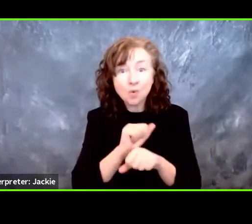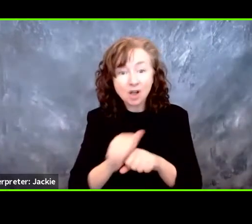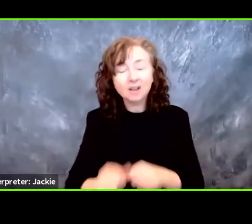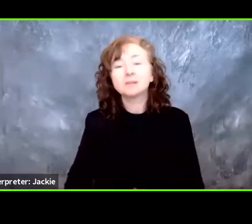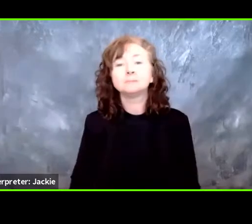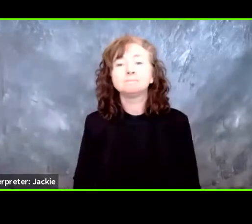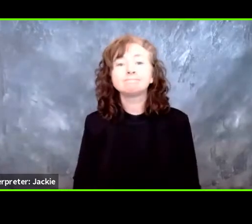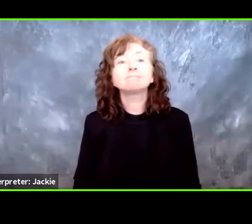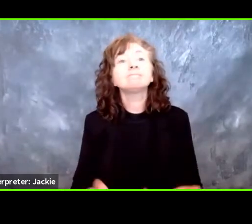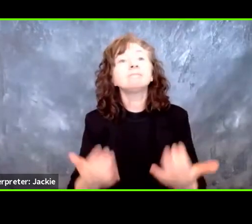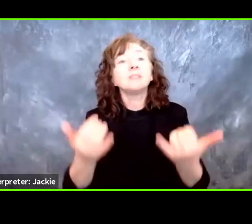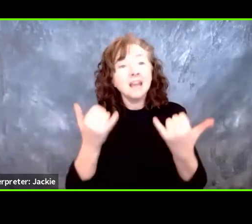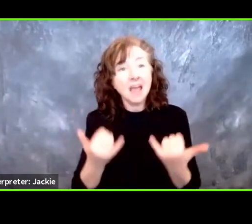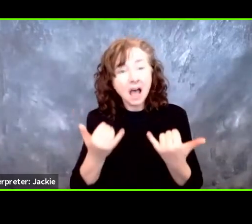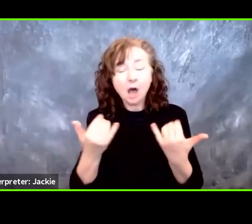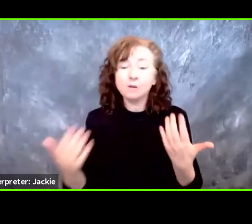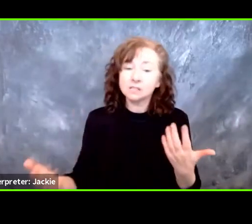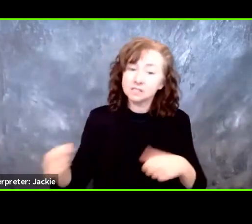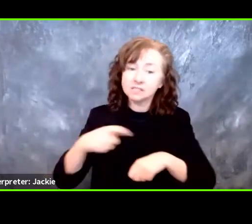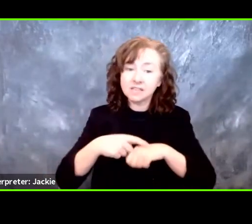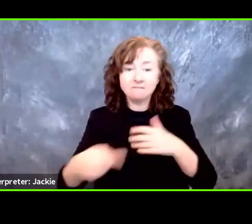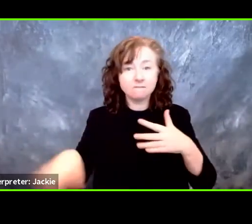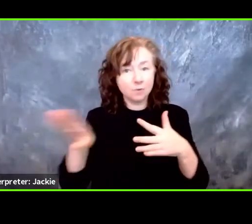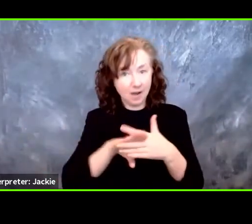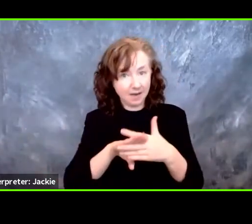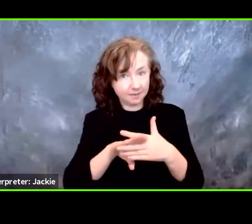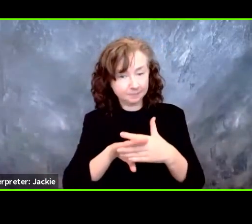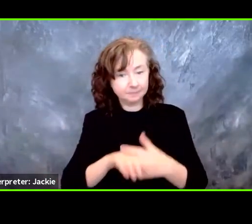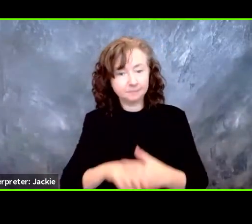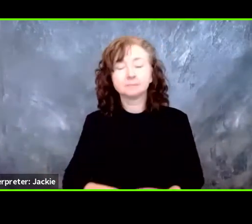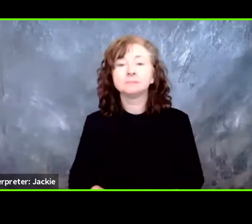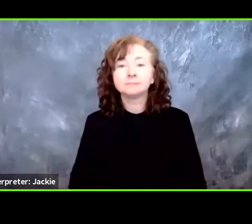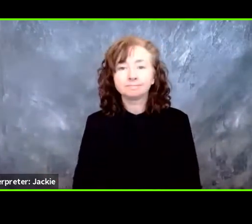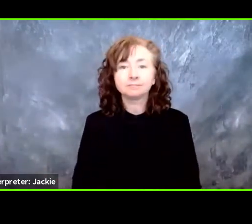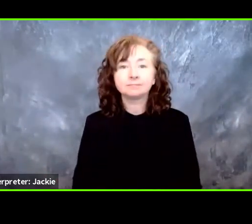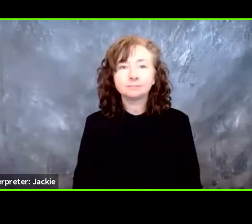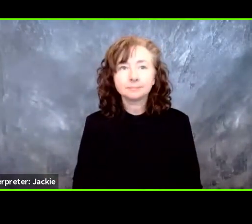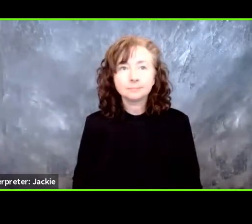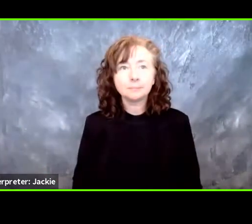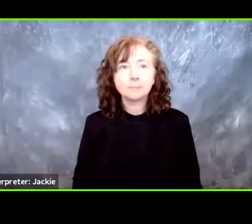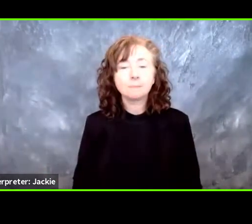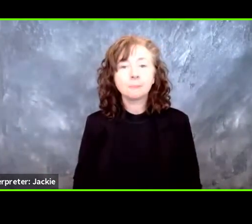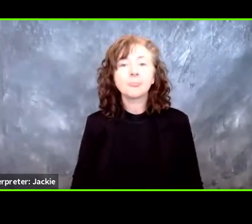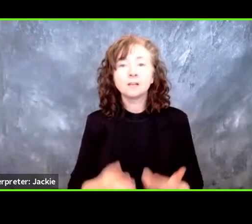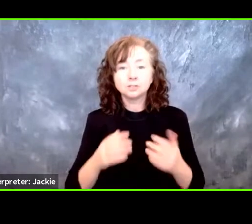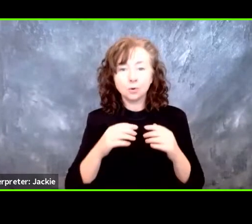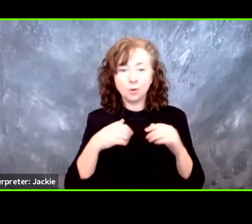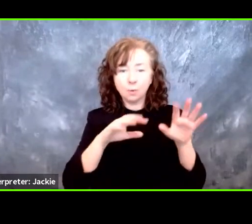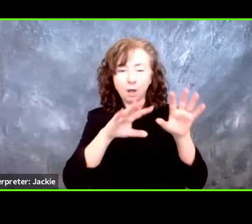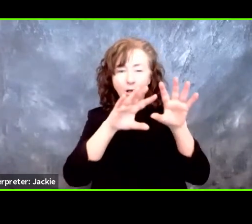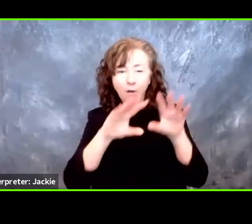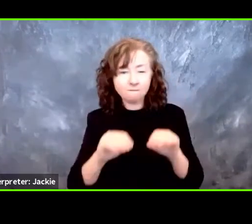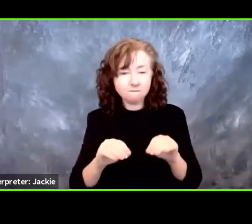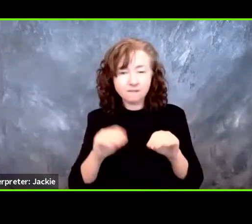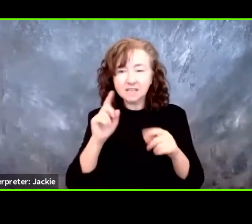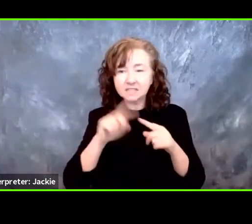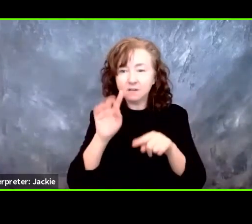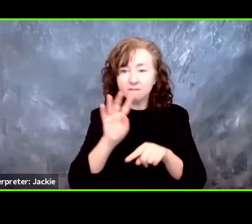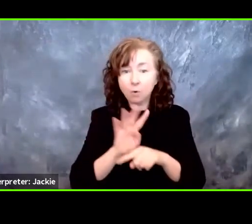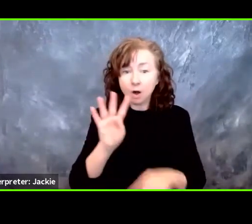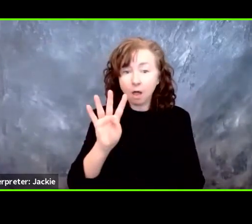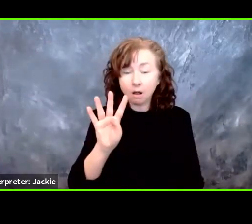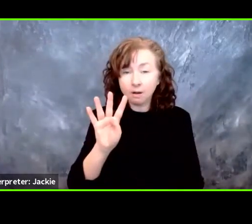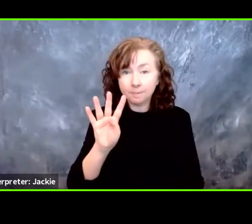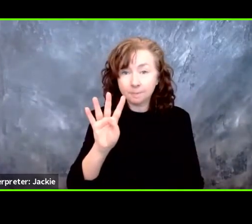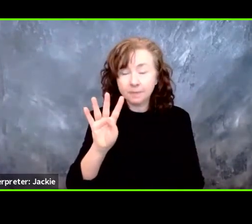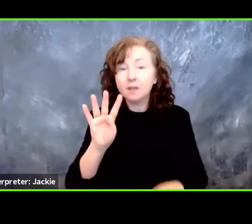At this time, we're going to take a break, and we're going to go off from about 3.30 to 4. At